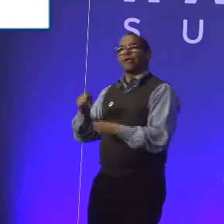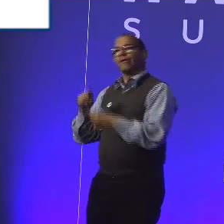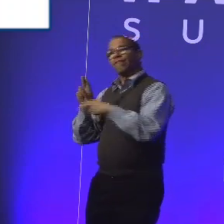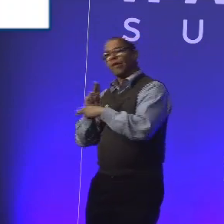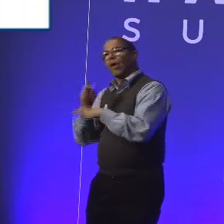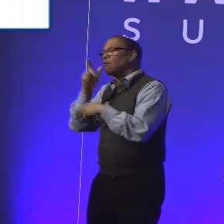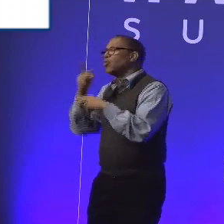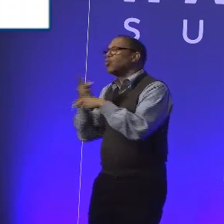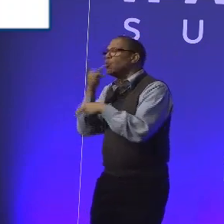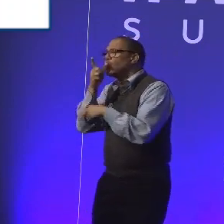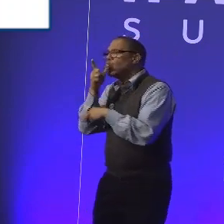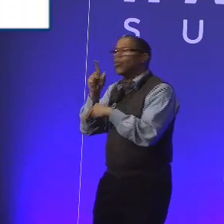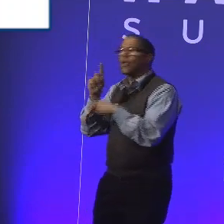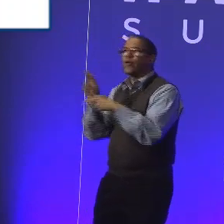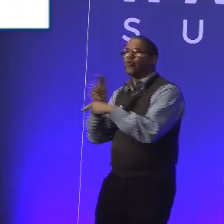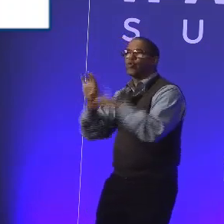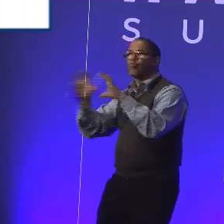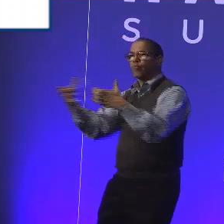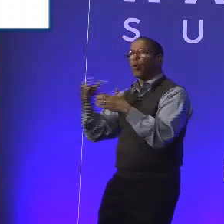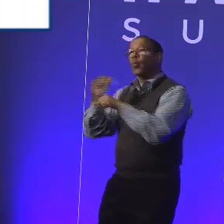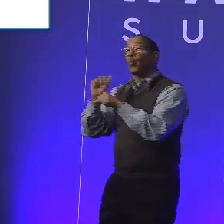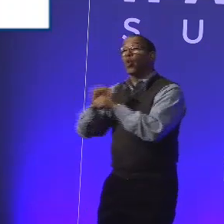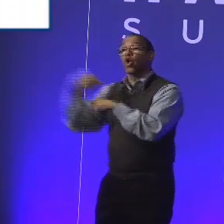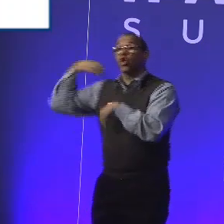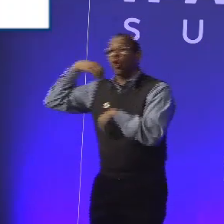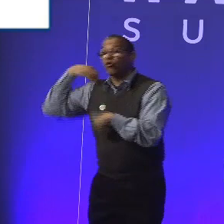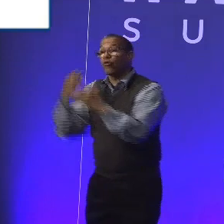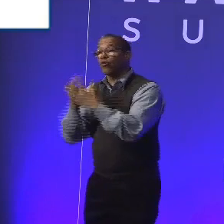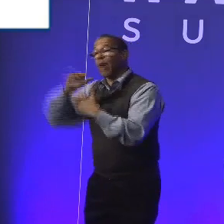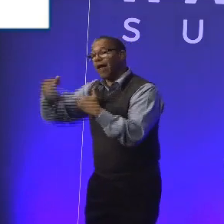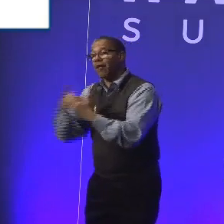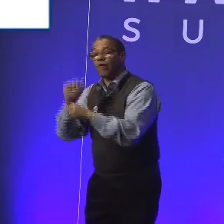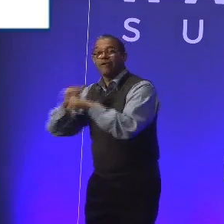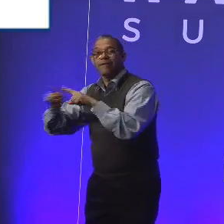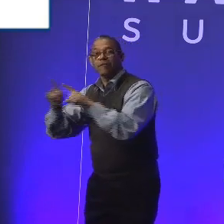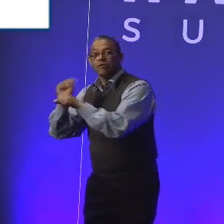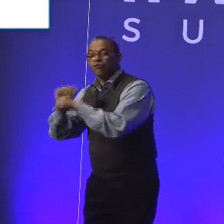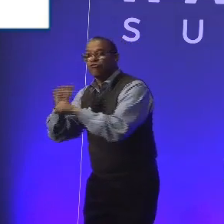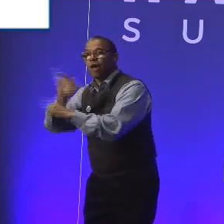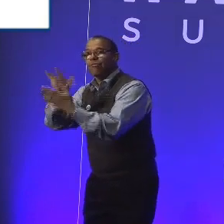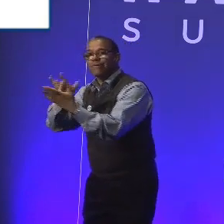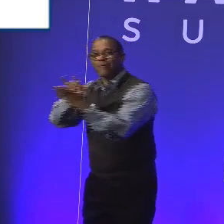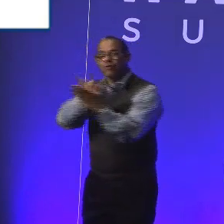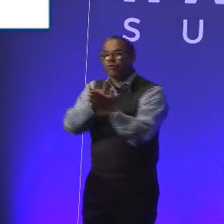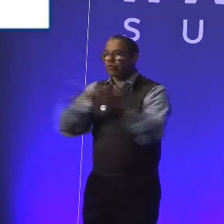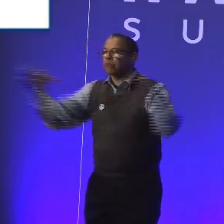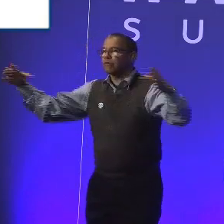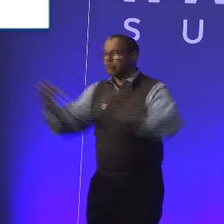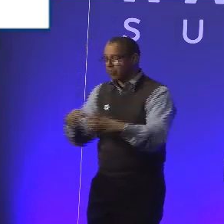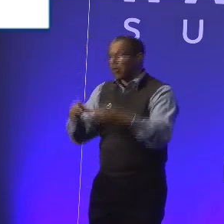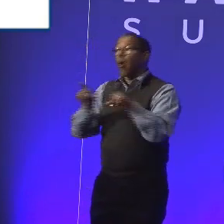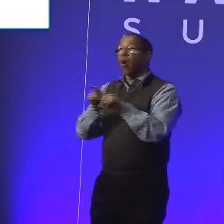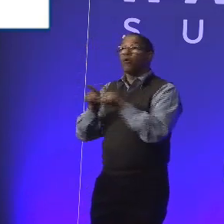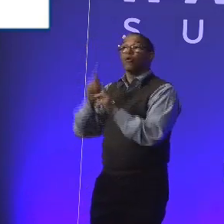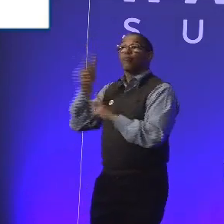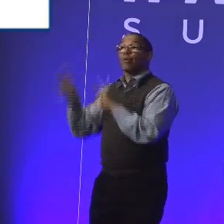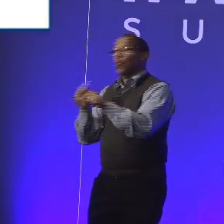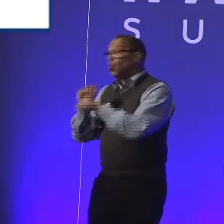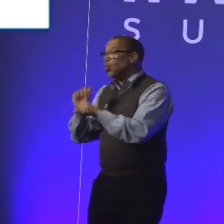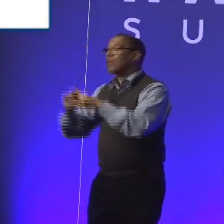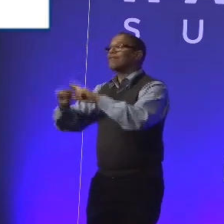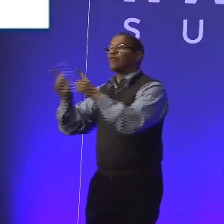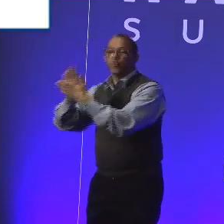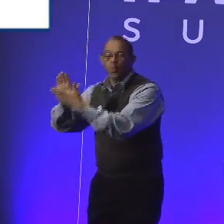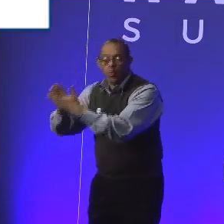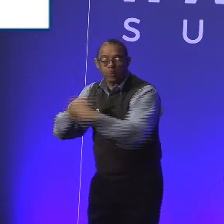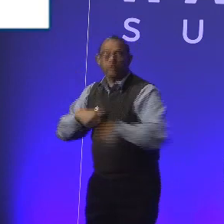work coaches, and these were work coaches across all of our job centres. There were also work coaches that worked out in schools, who